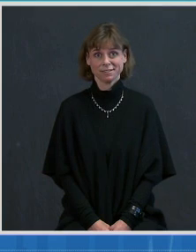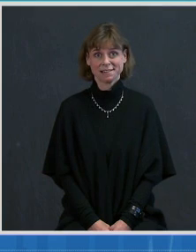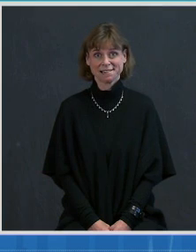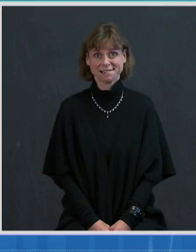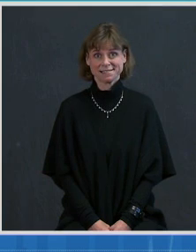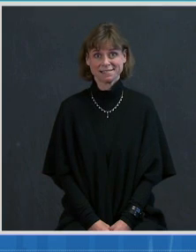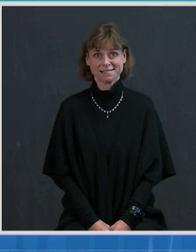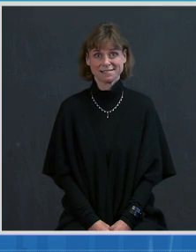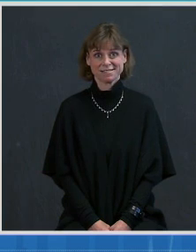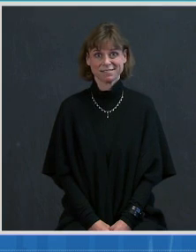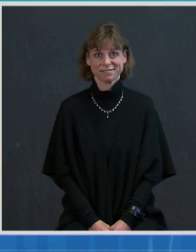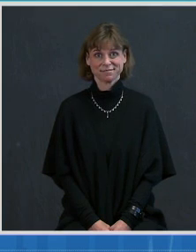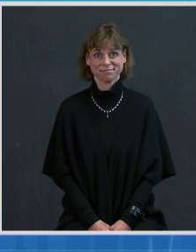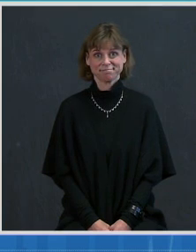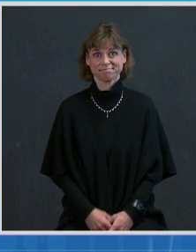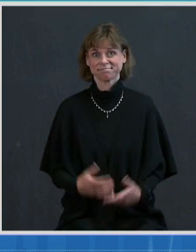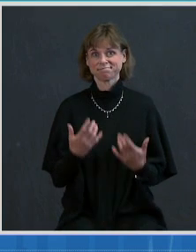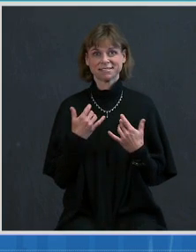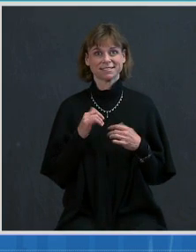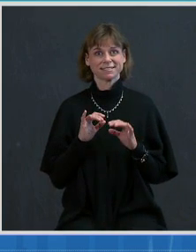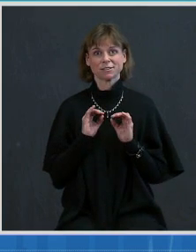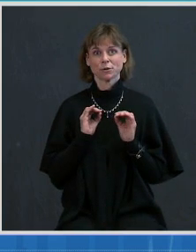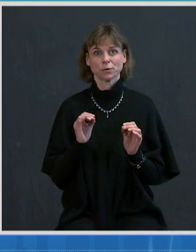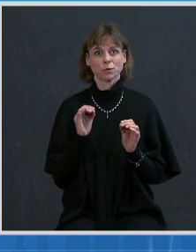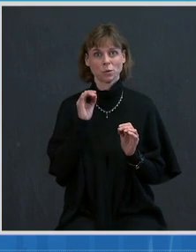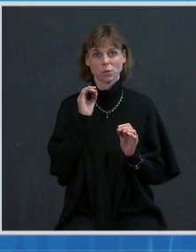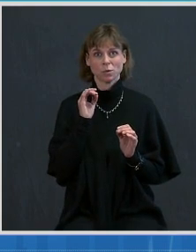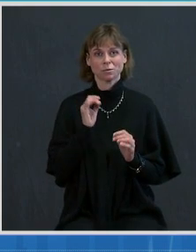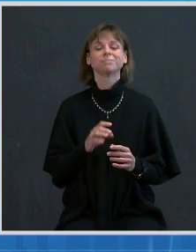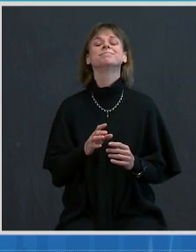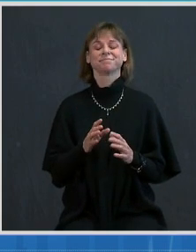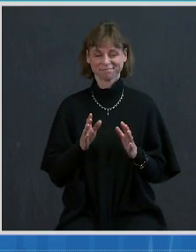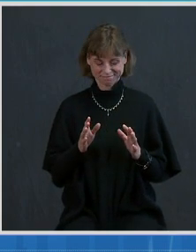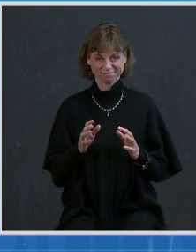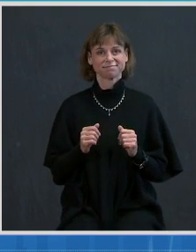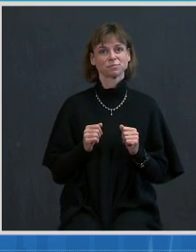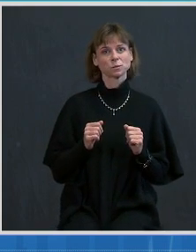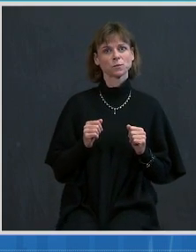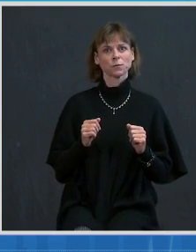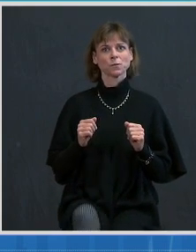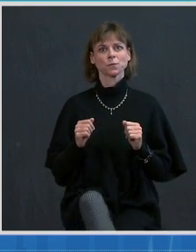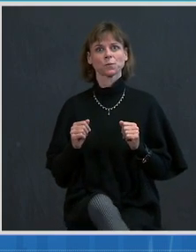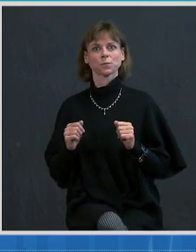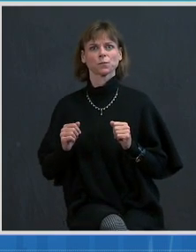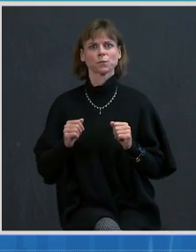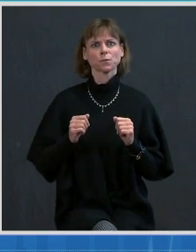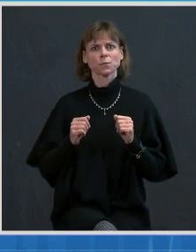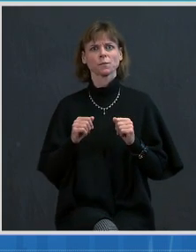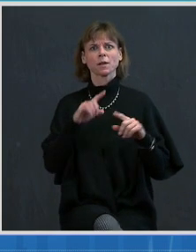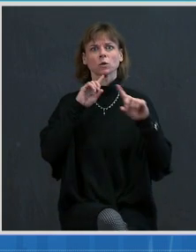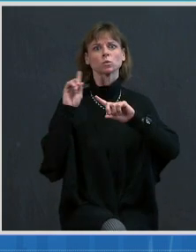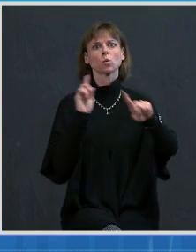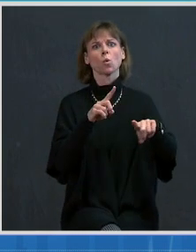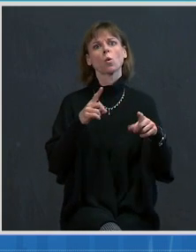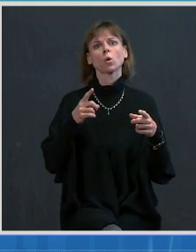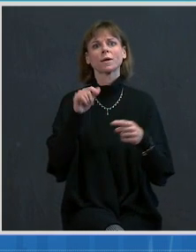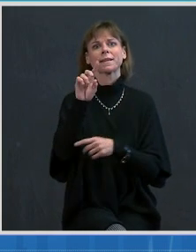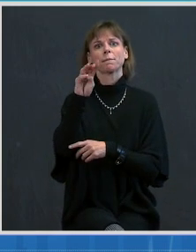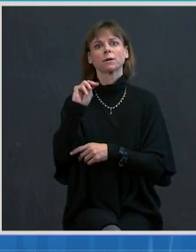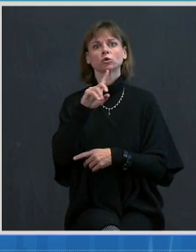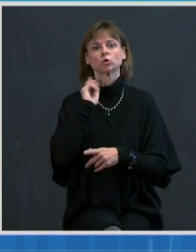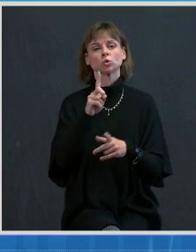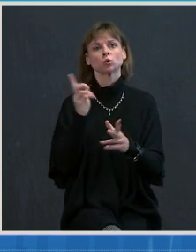provided we all work together. President Biden has directed the administration to deliver the two things that will most